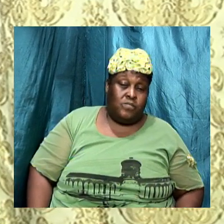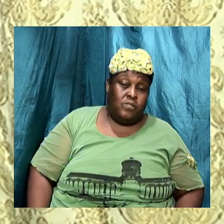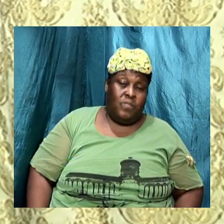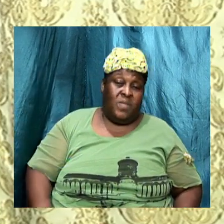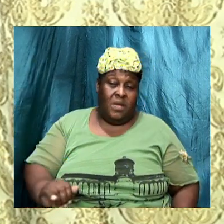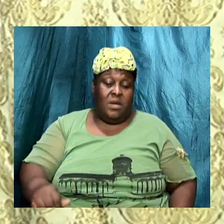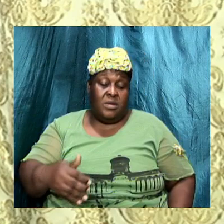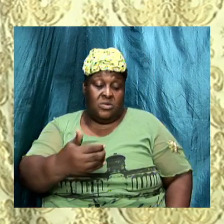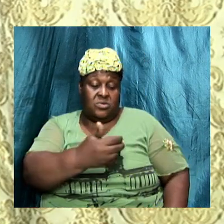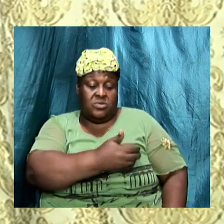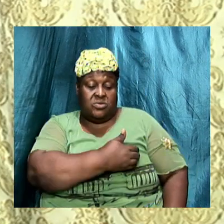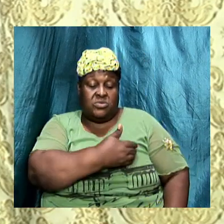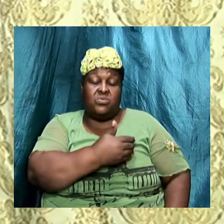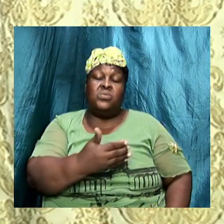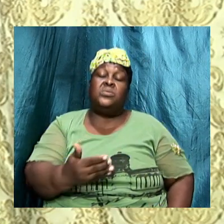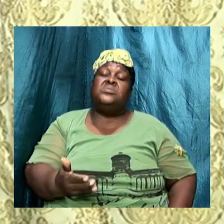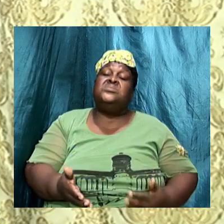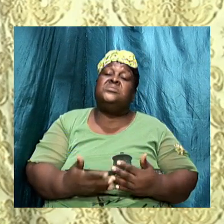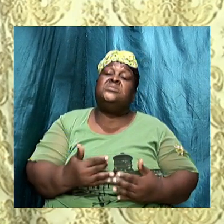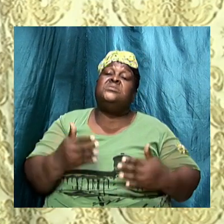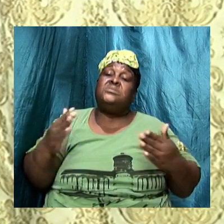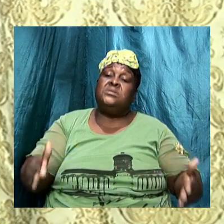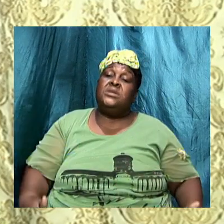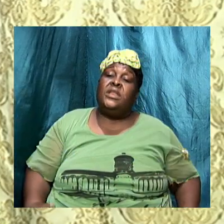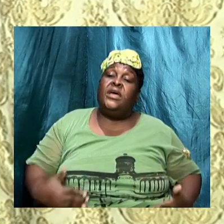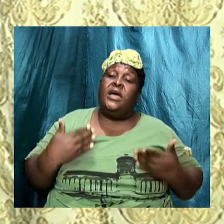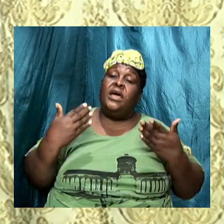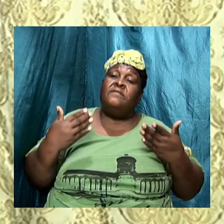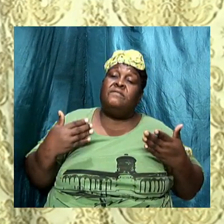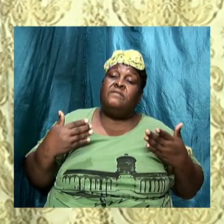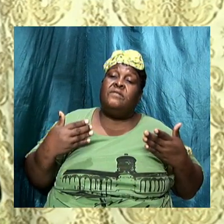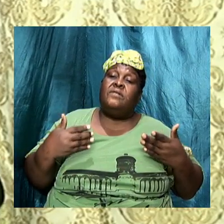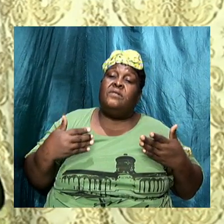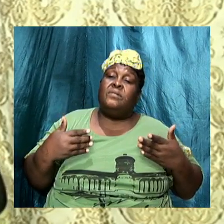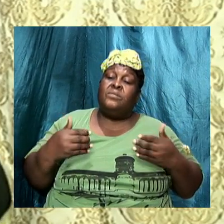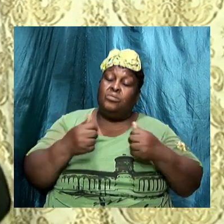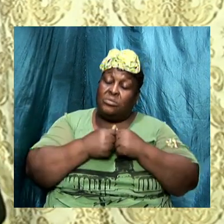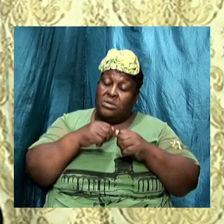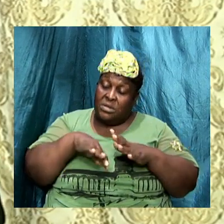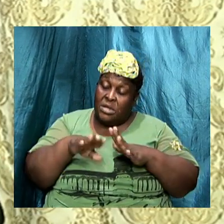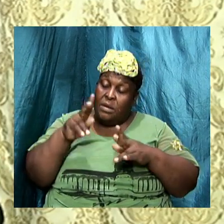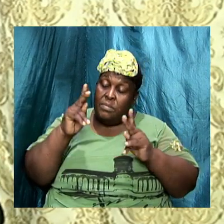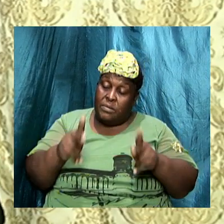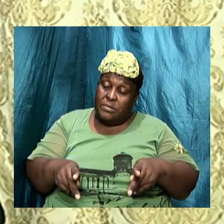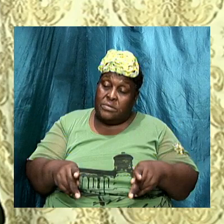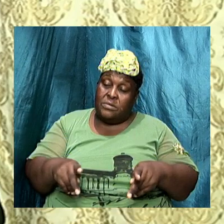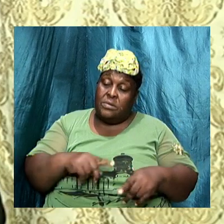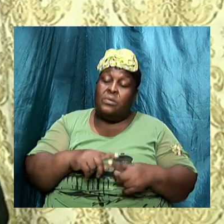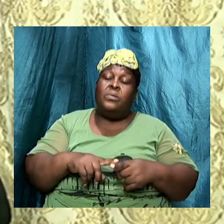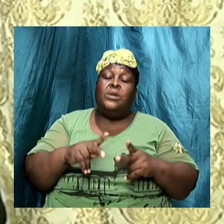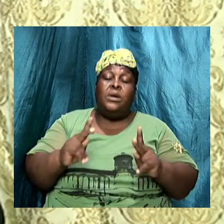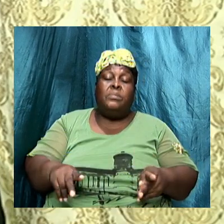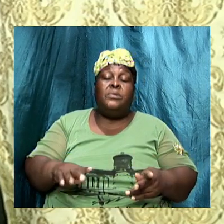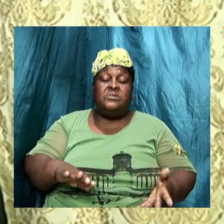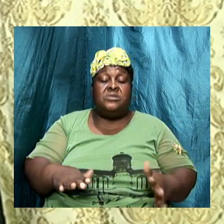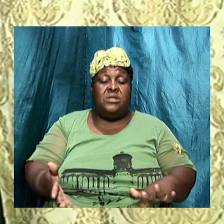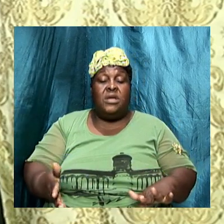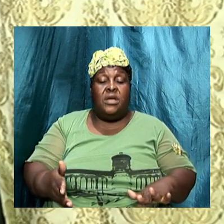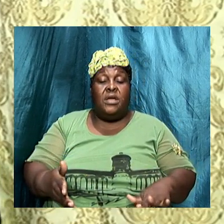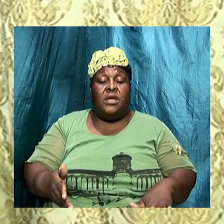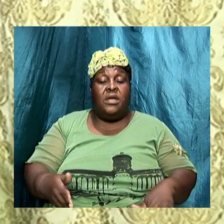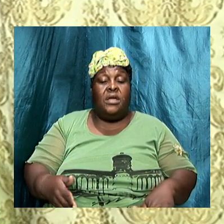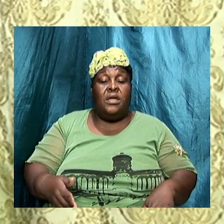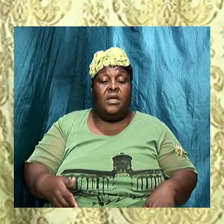soul is simply the life force within a person so when a person dies the life force